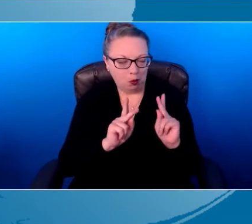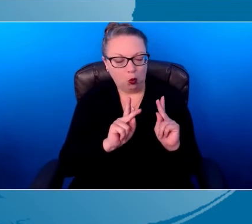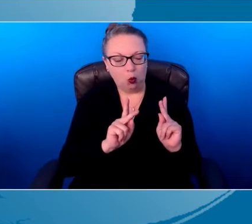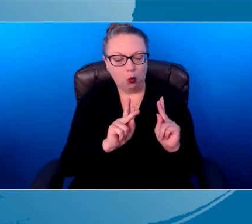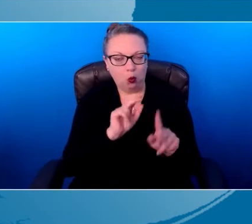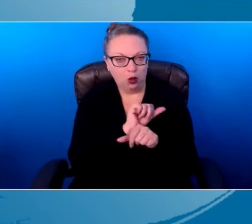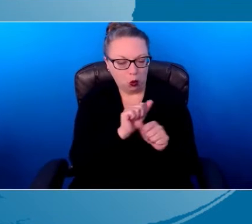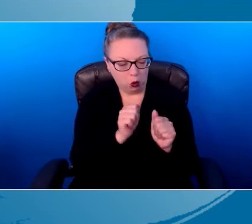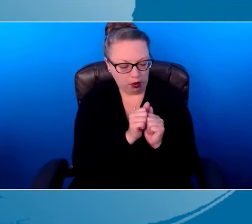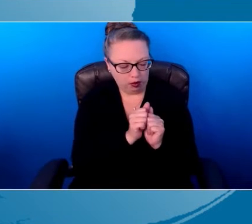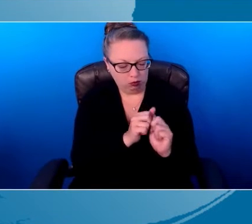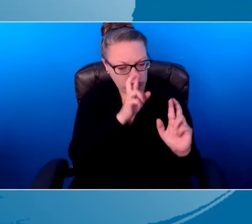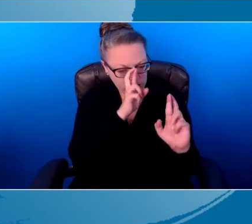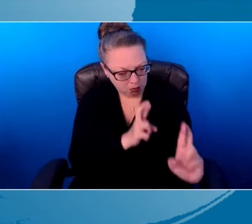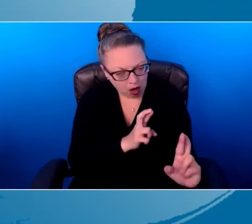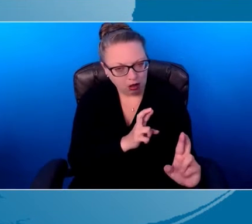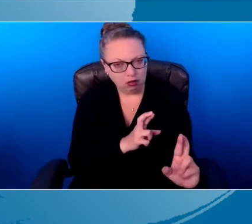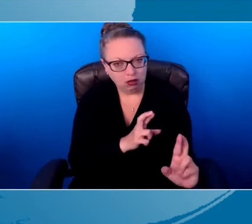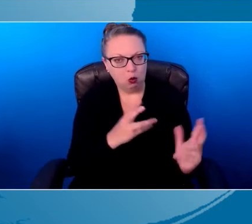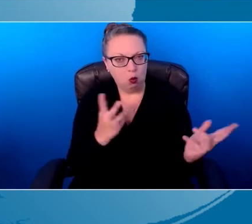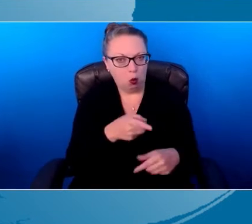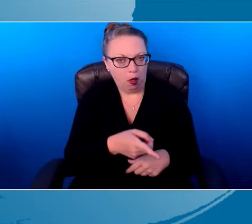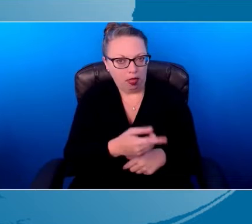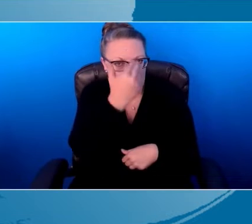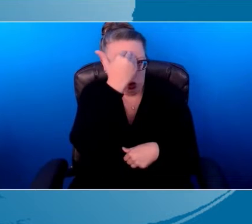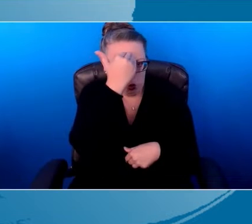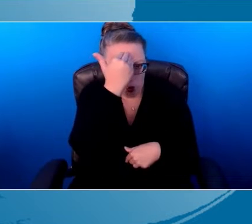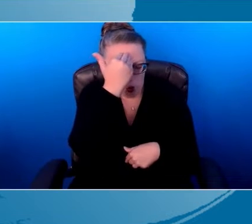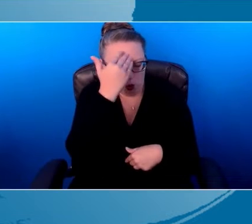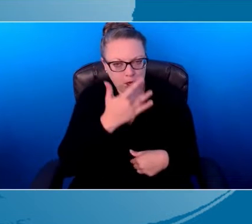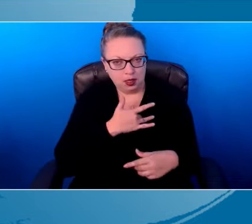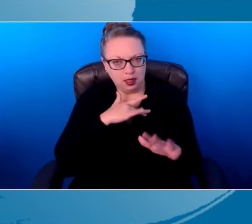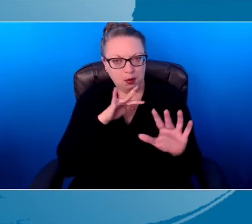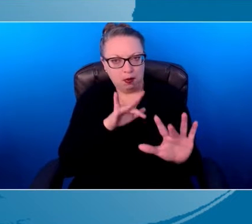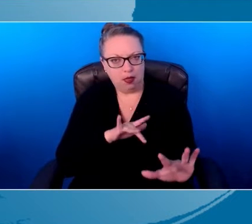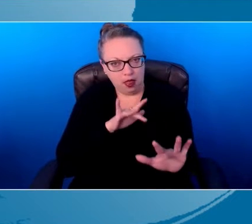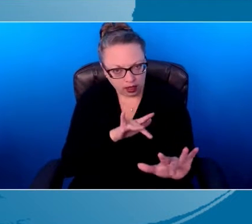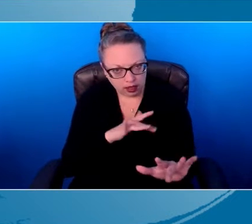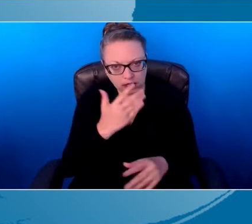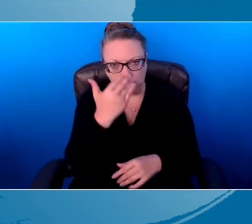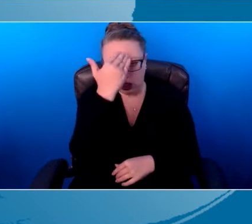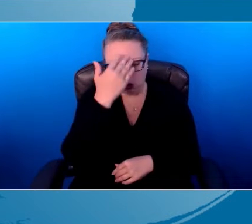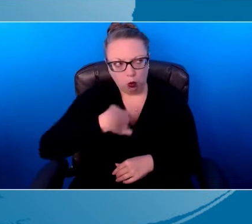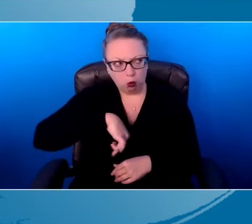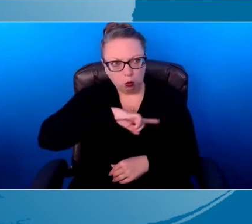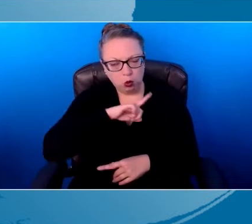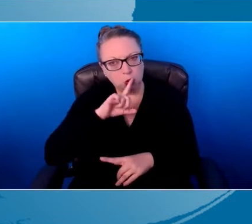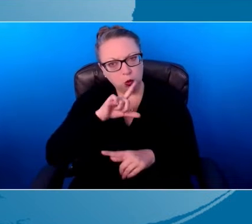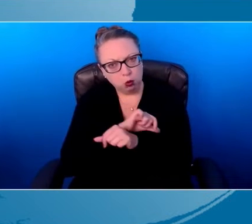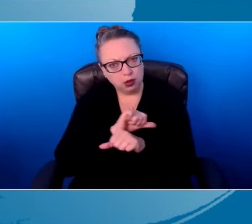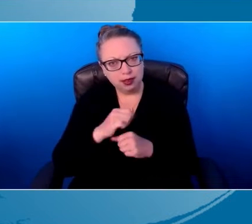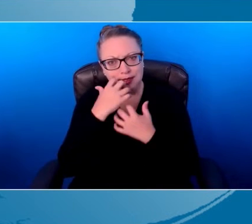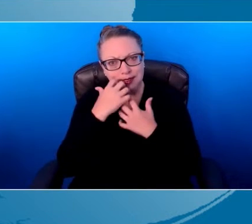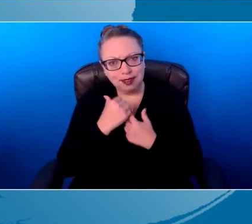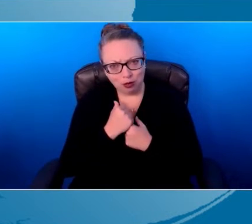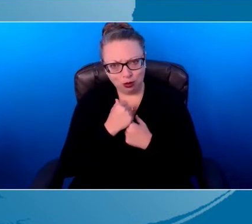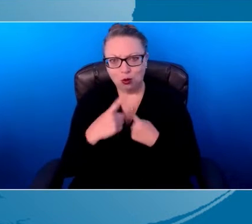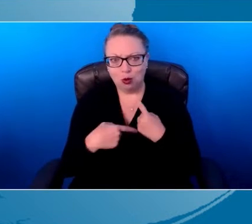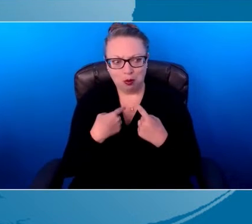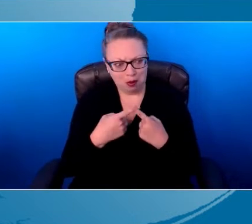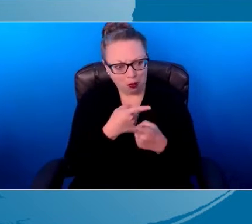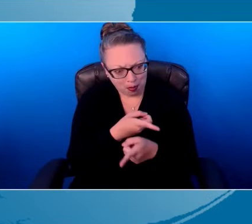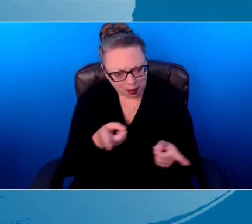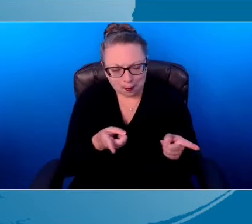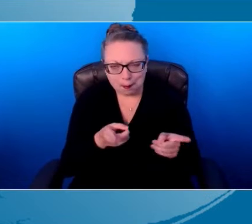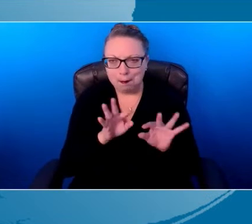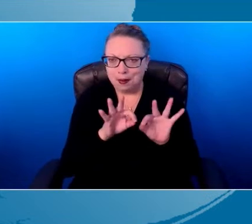for them and for what they know, being empathetic and letting them know that we truly care about them. We care about the family and